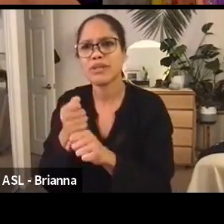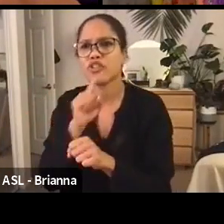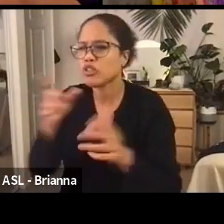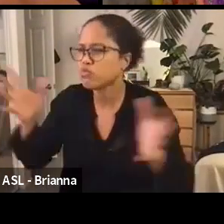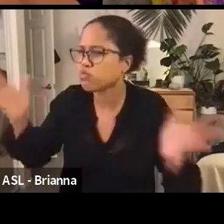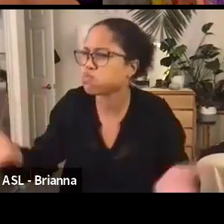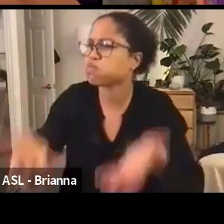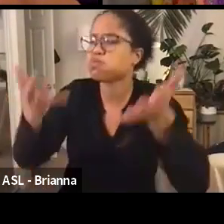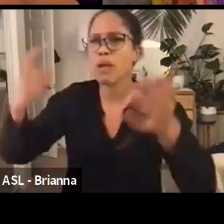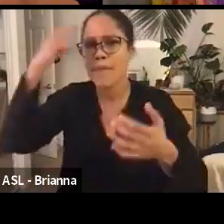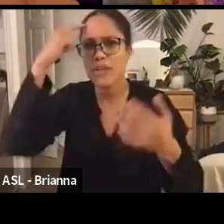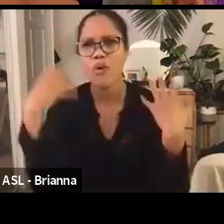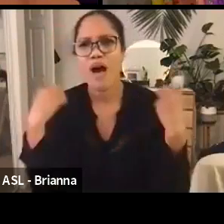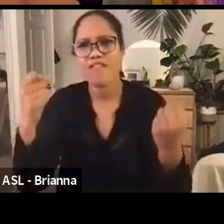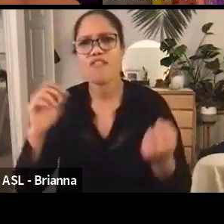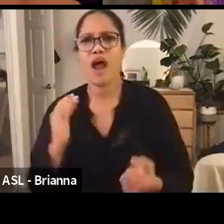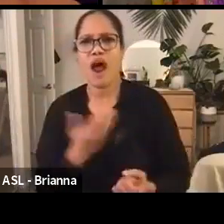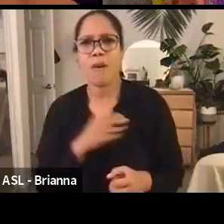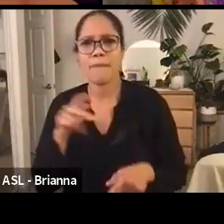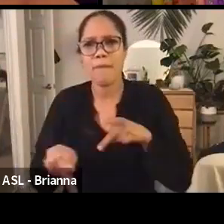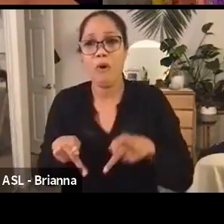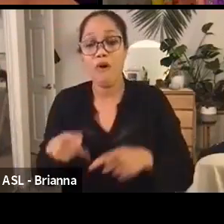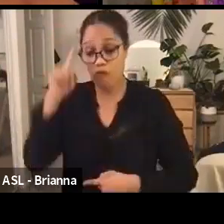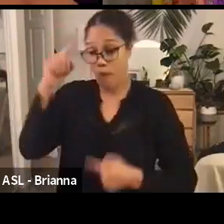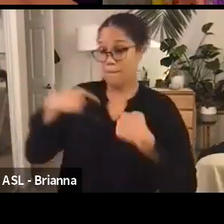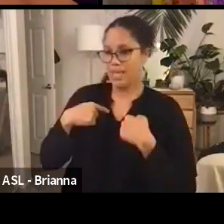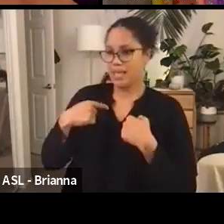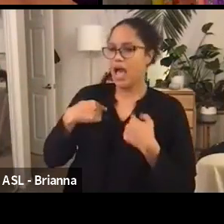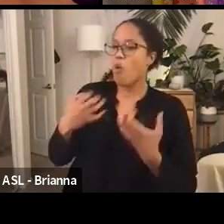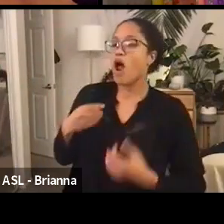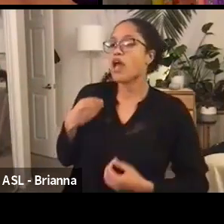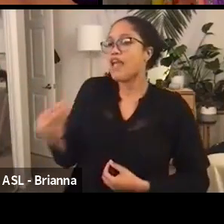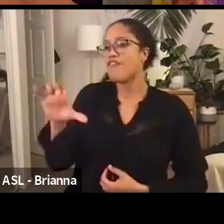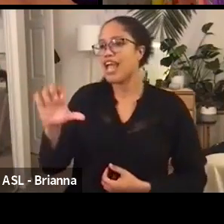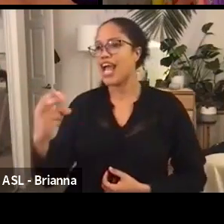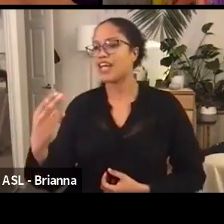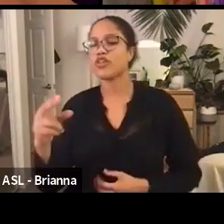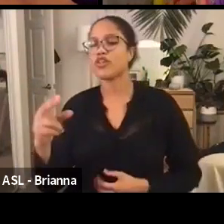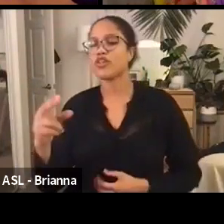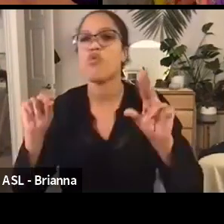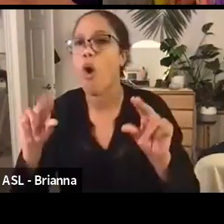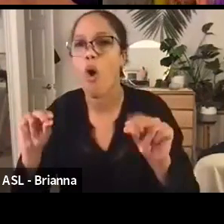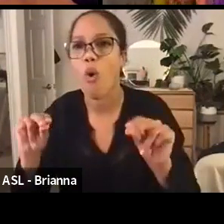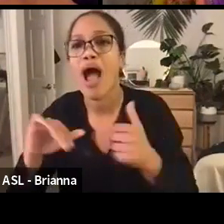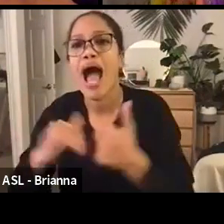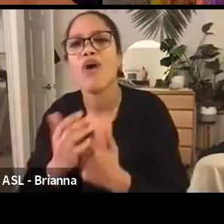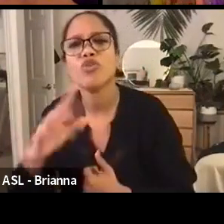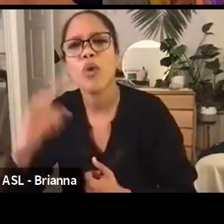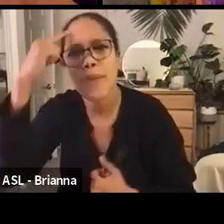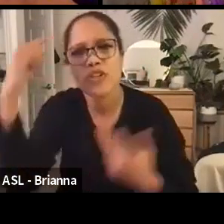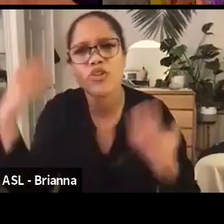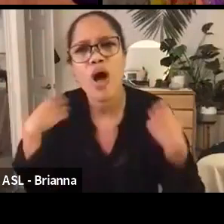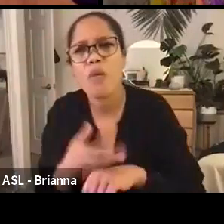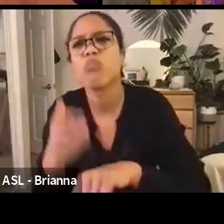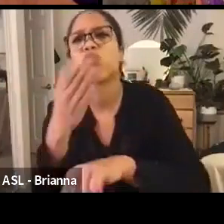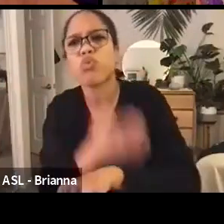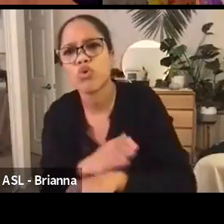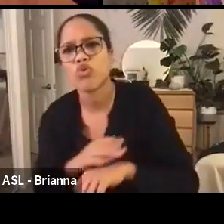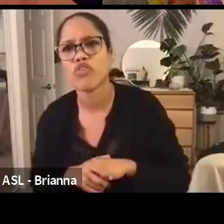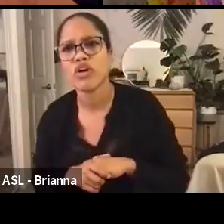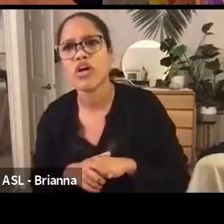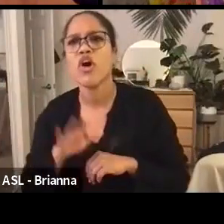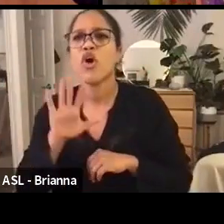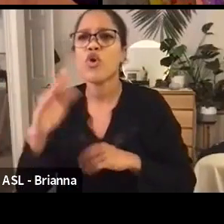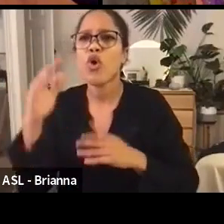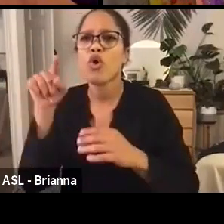For me, it's not just about giving someone cash, but I want to know how, how is their wellbeing improved? How is that their outlook, their hope in life